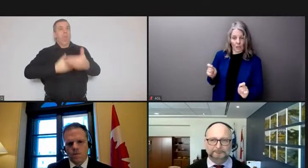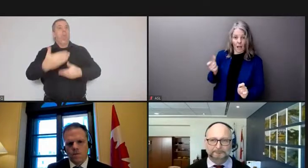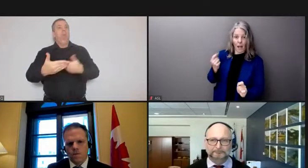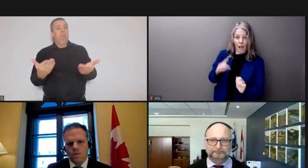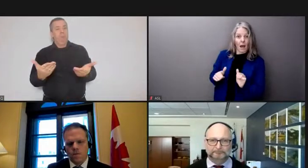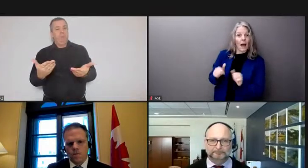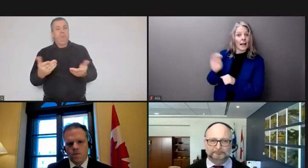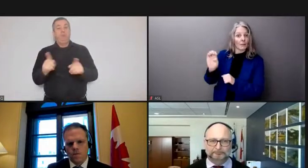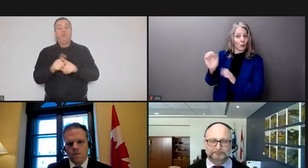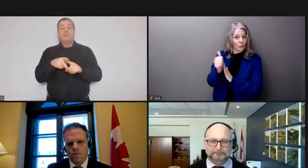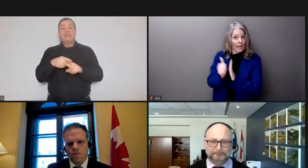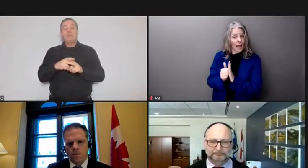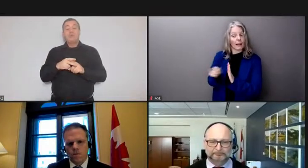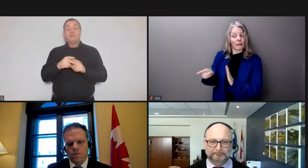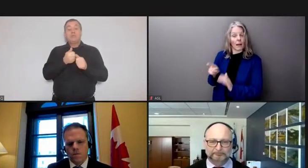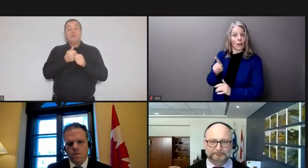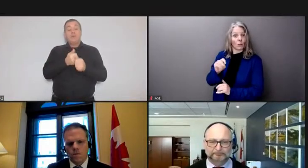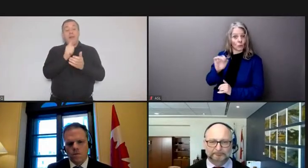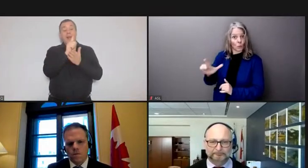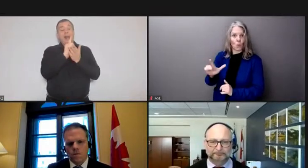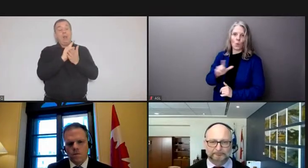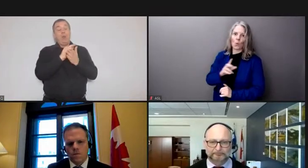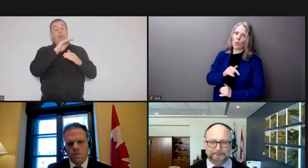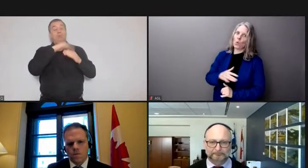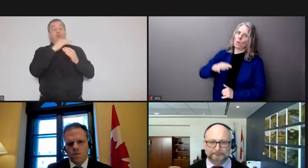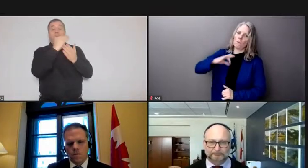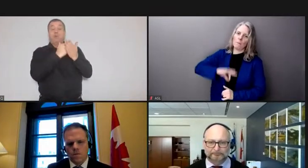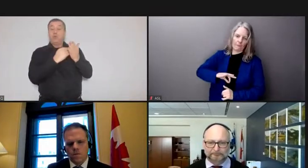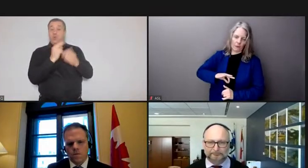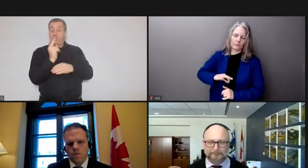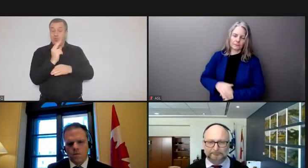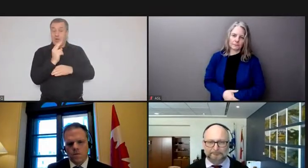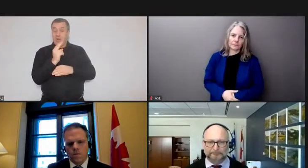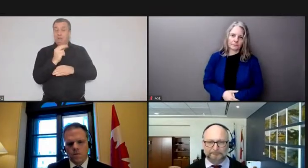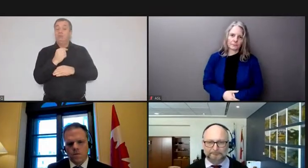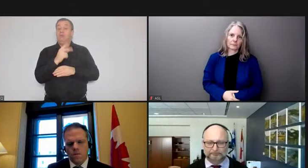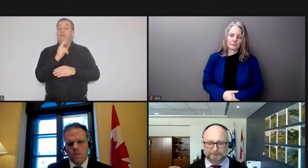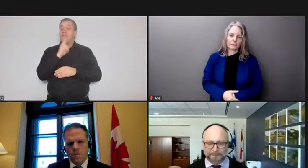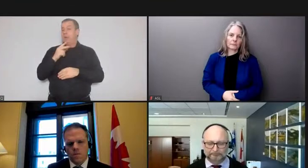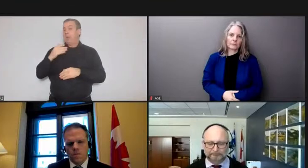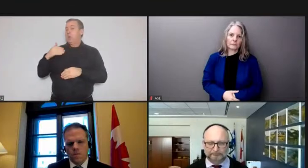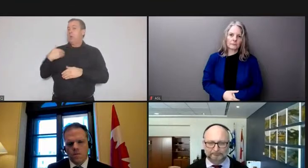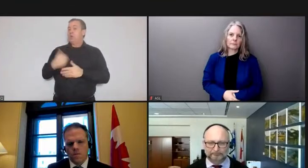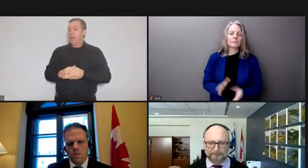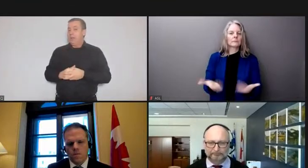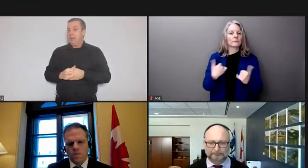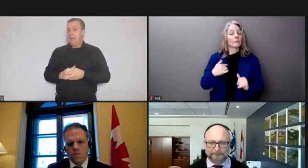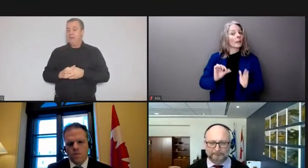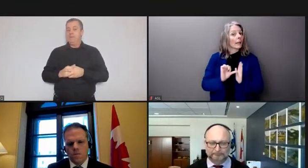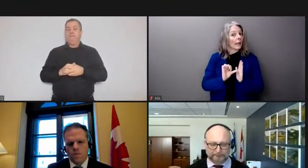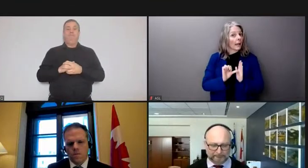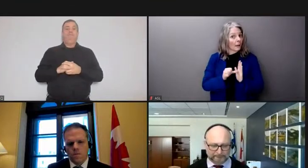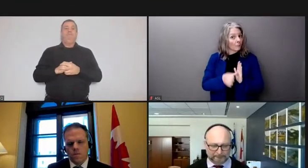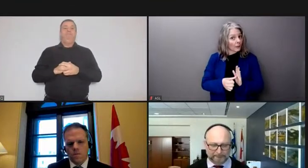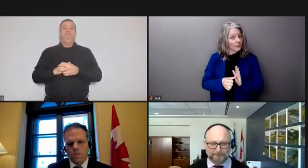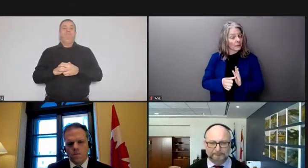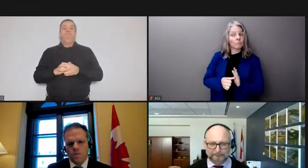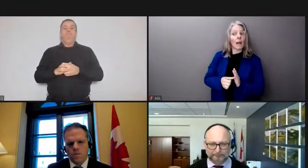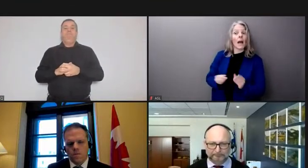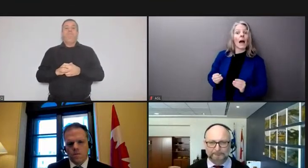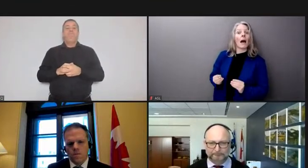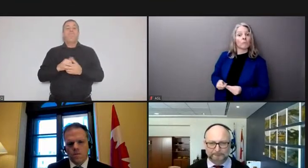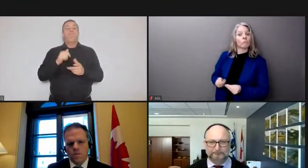act have been of great assistance i will stress that the powers are being exercised